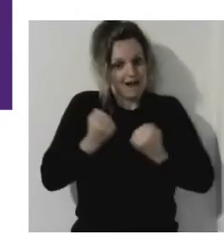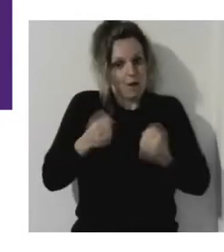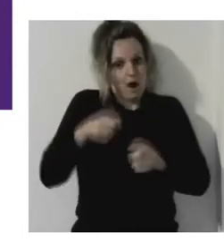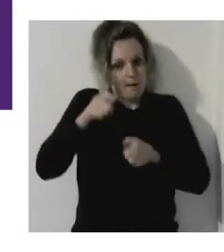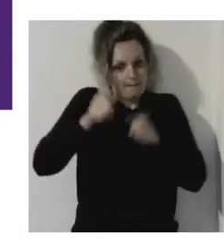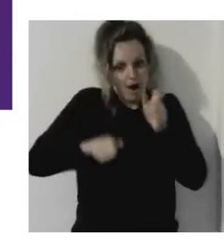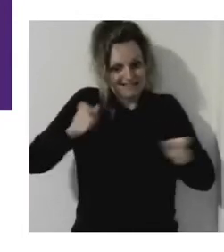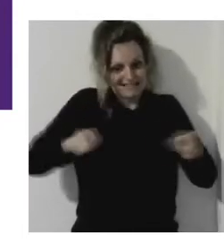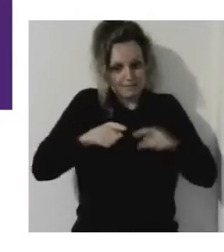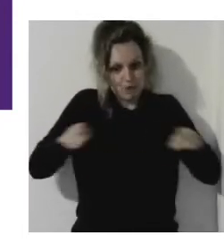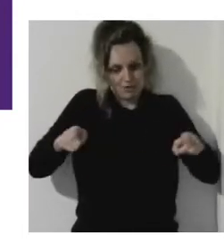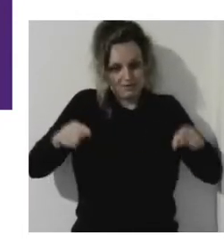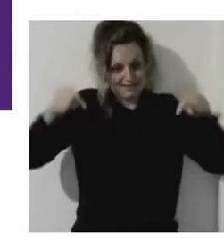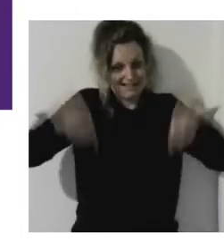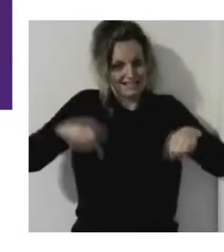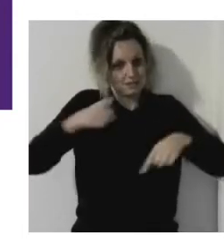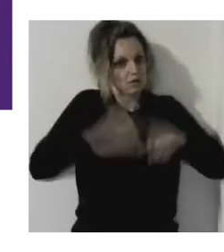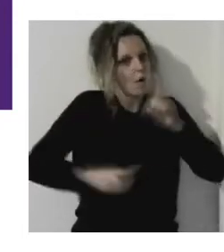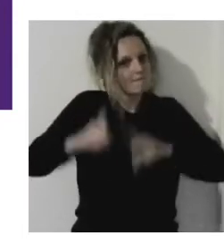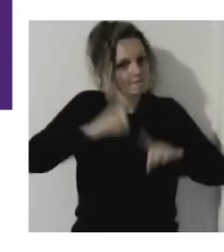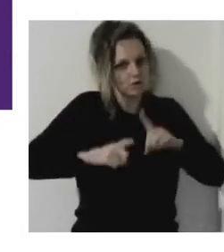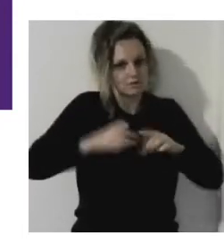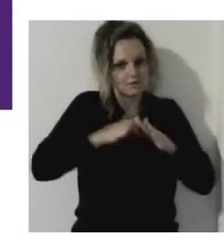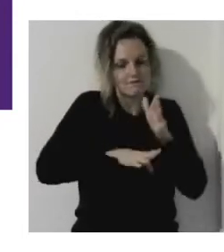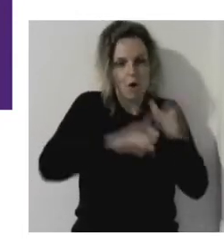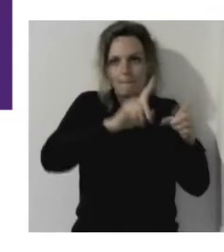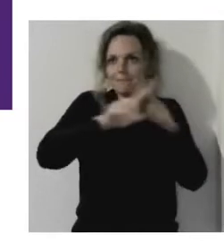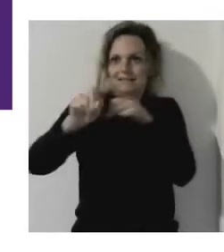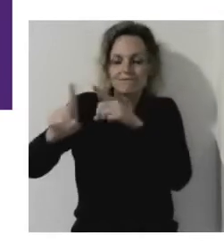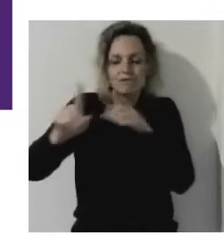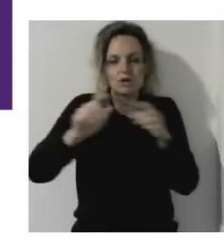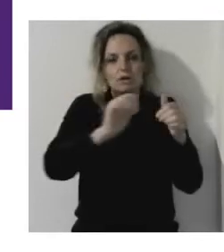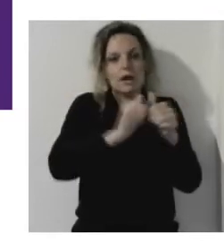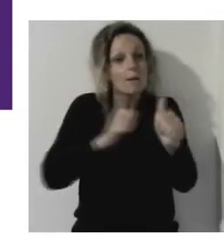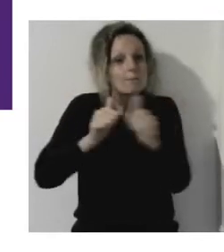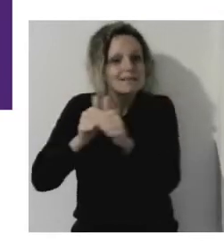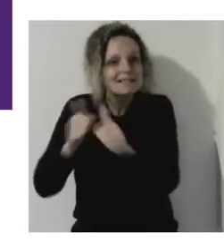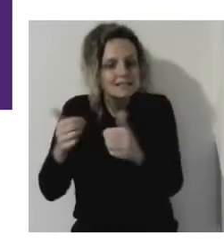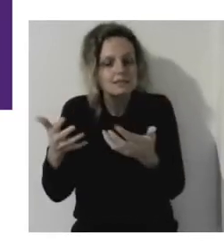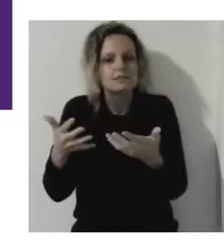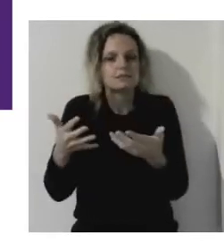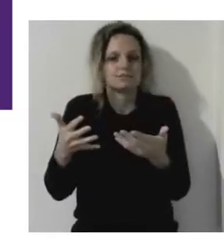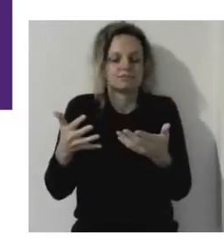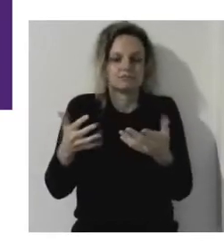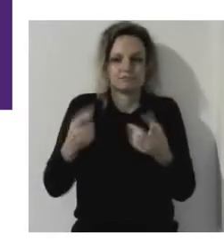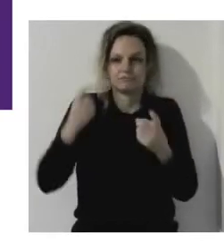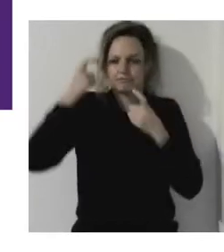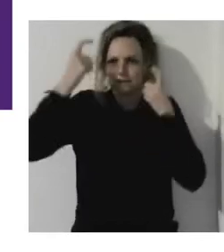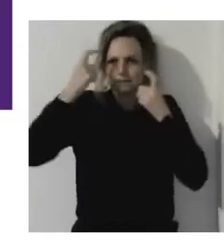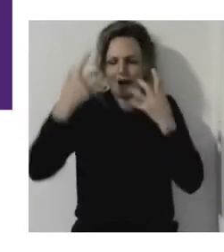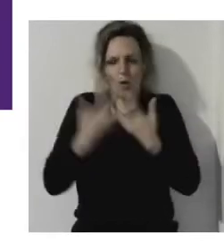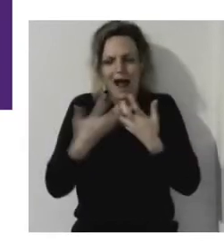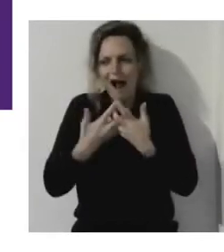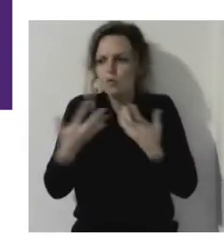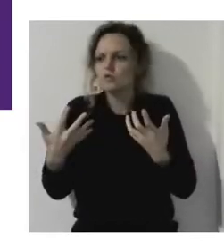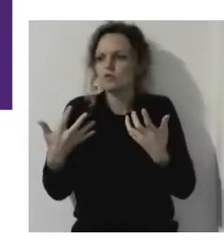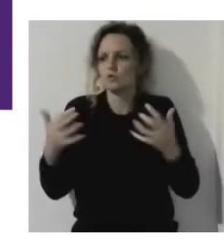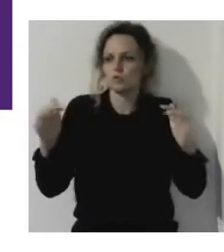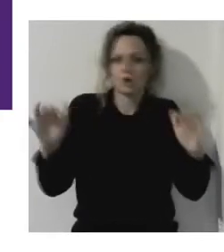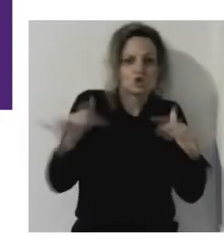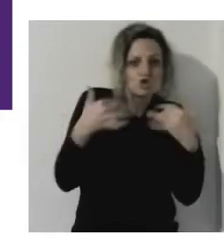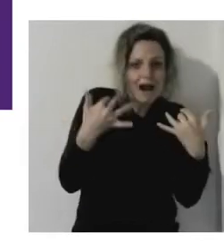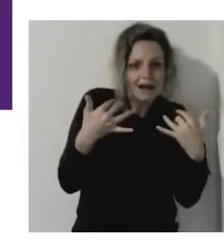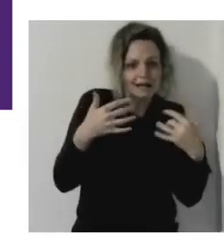companies. We'll have, um, you know, we'll be talking about how to attract and include people across that range